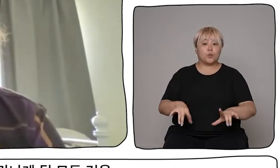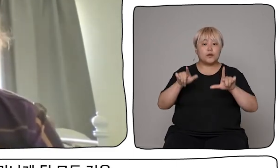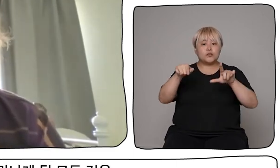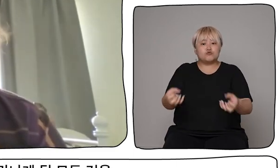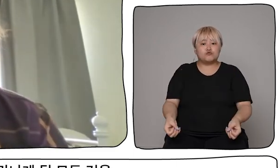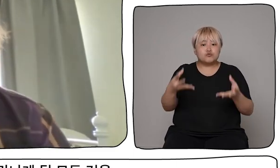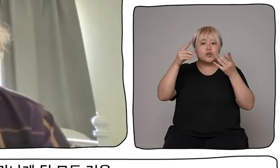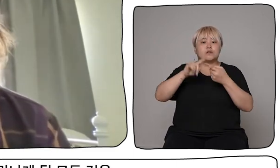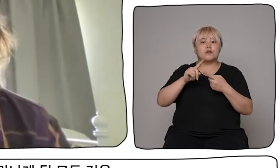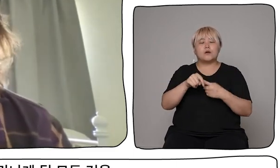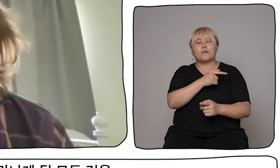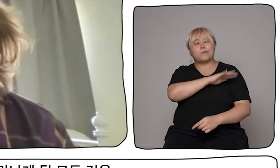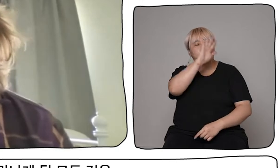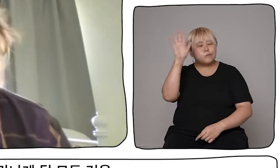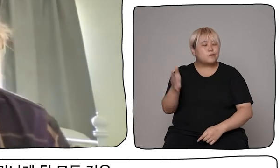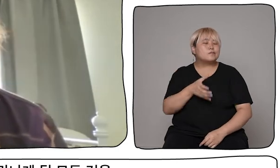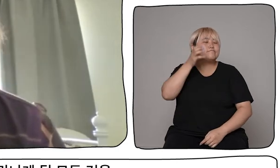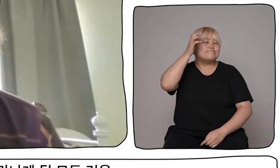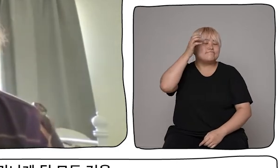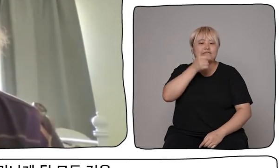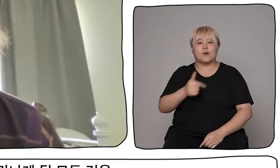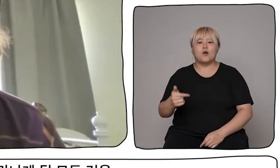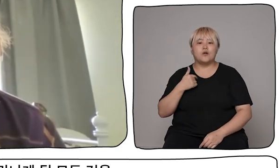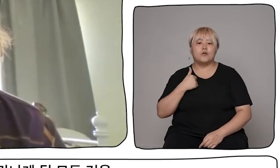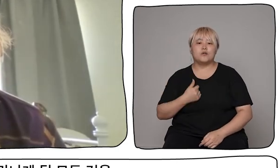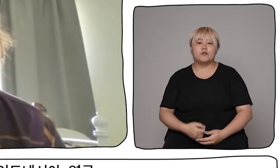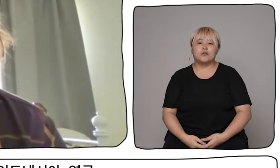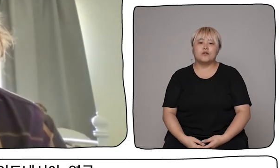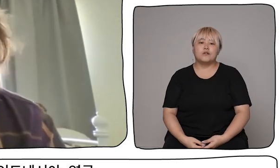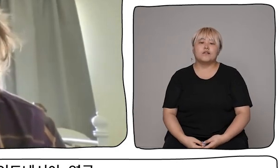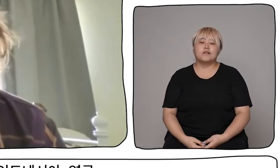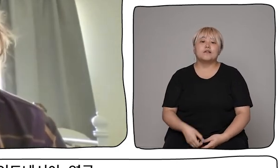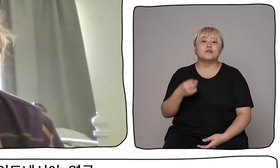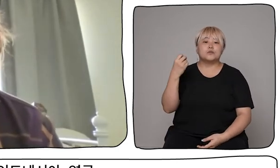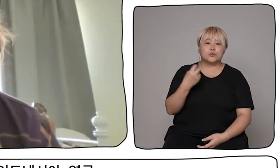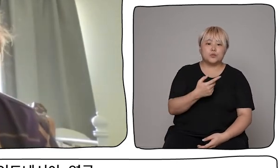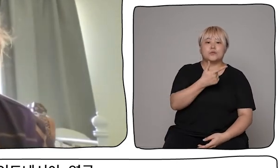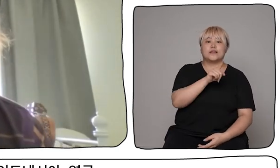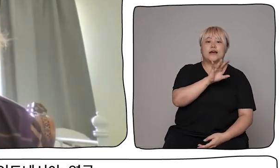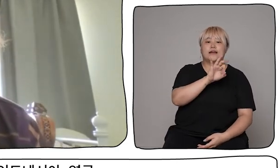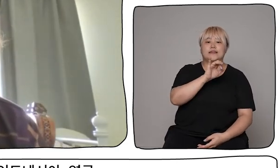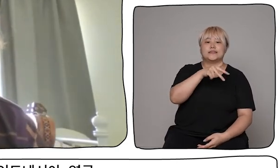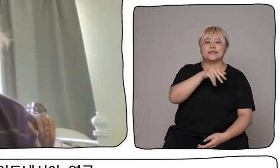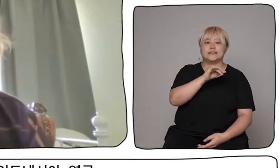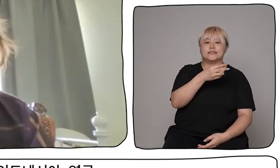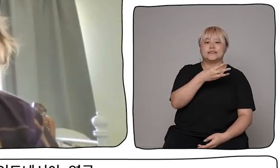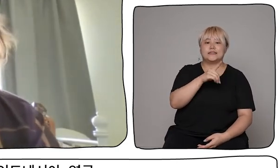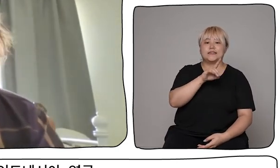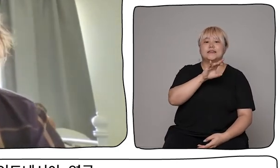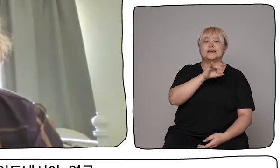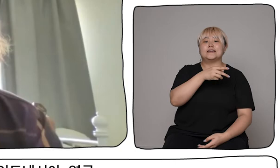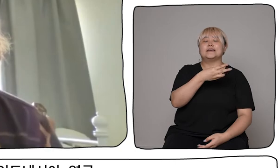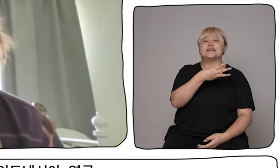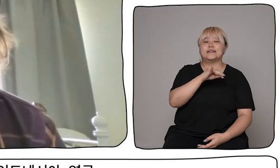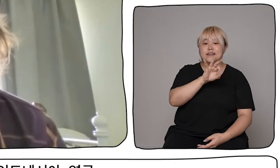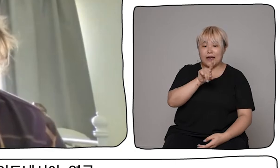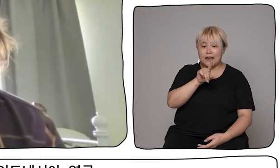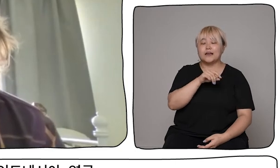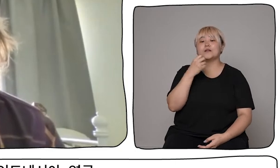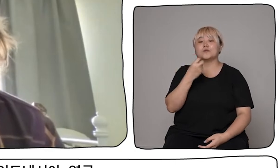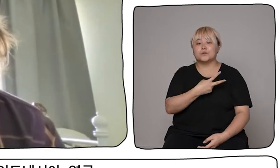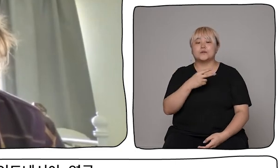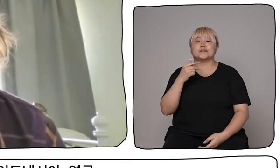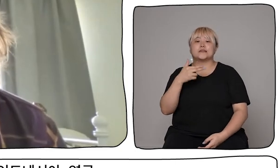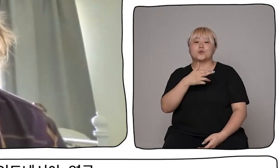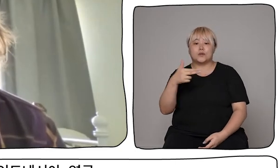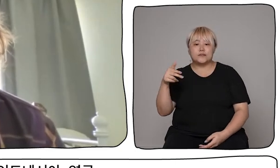of the work that we're presenting at this festival this year. And here are some examples of the artwork from our Pen Pals artists, those artists